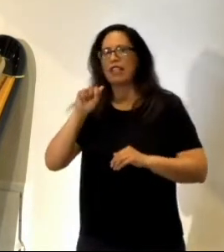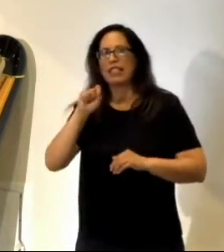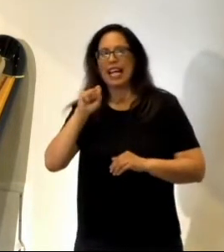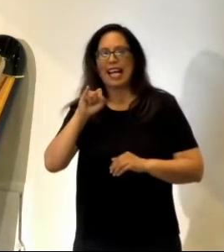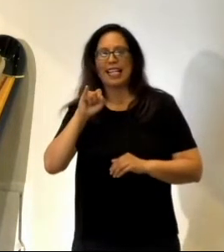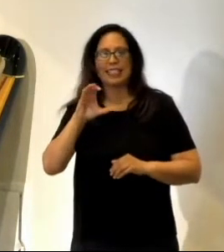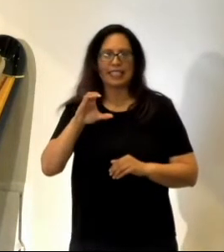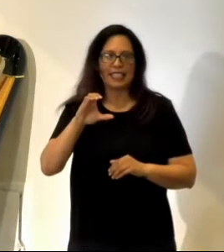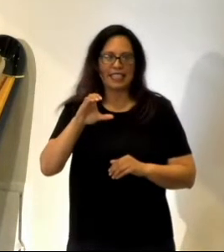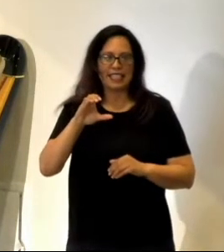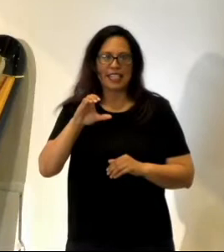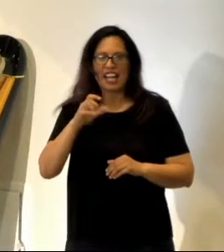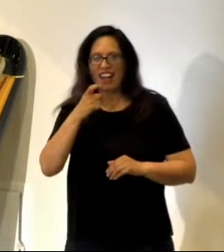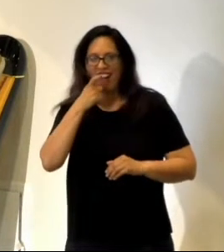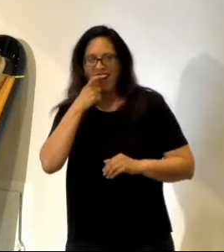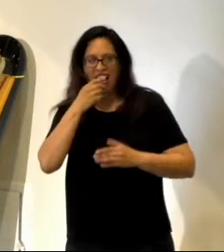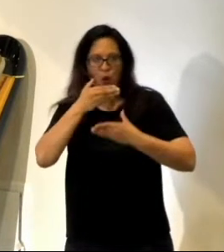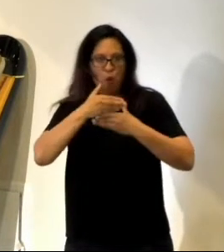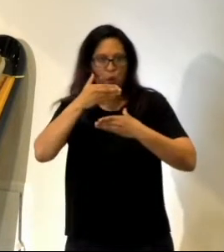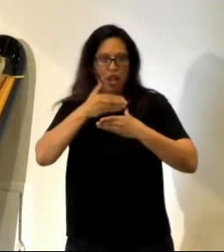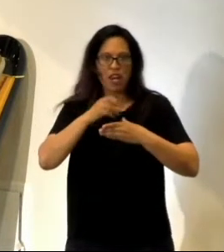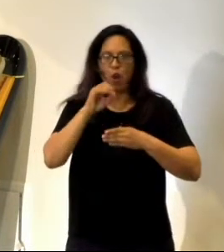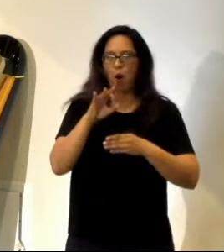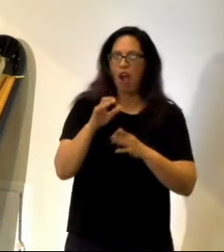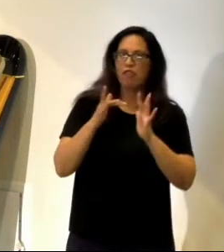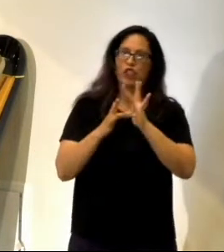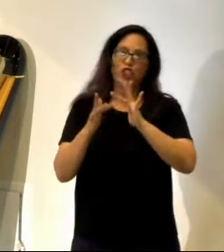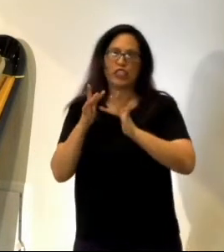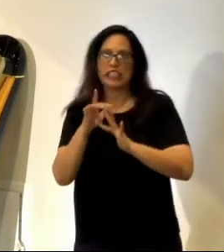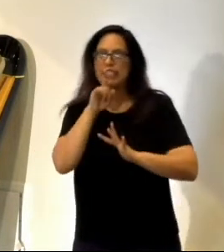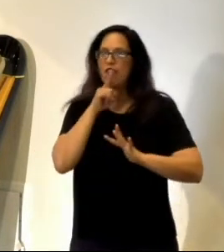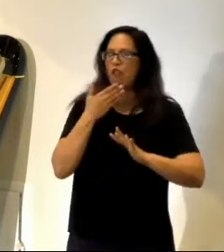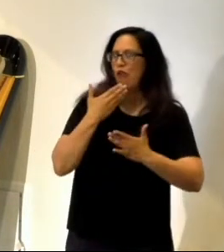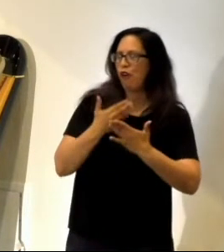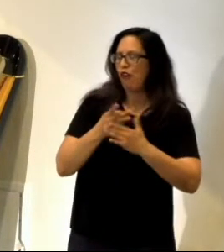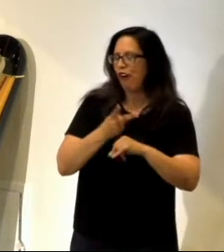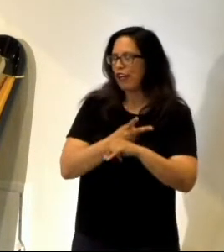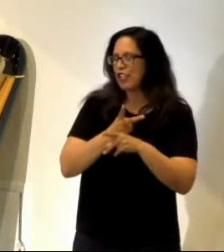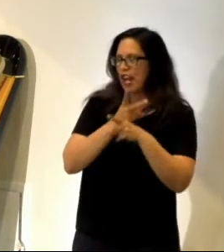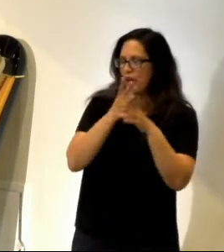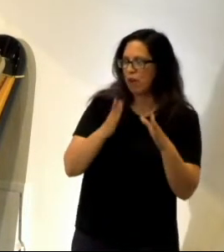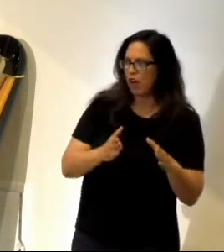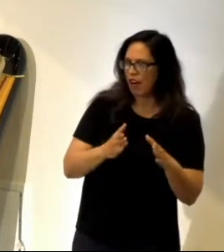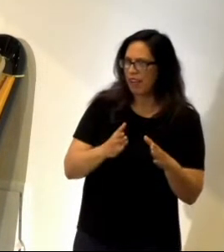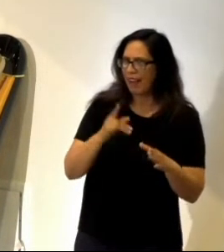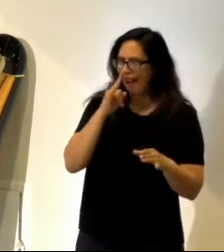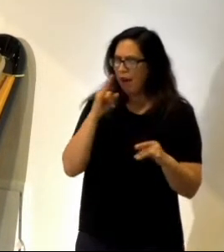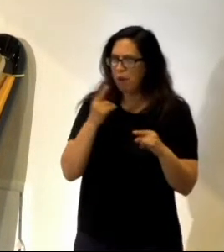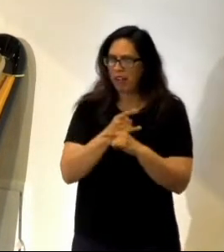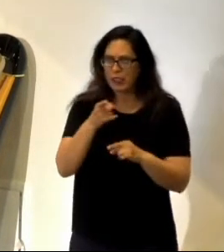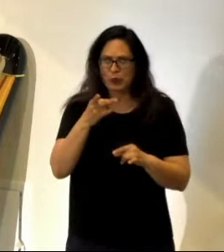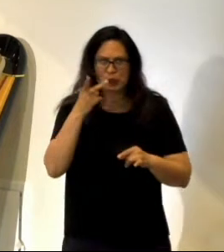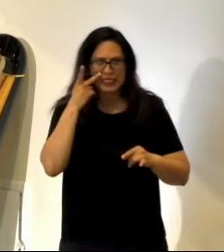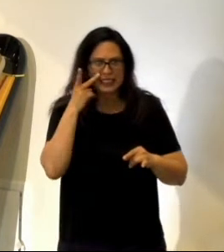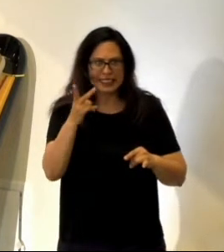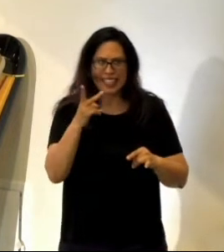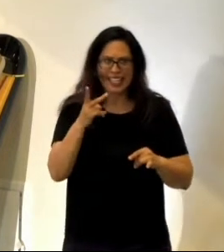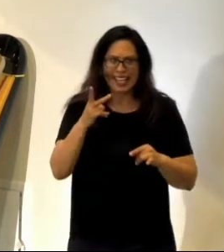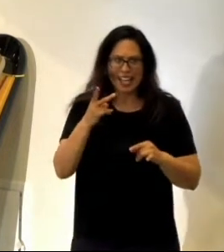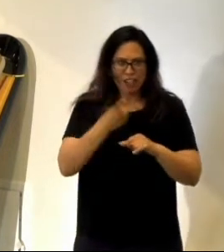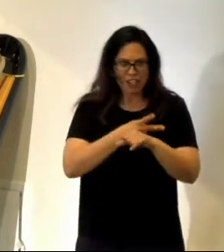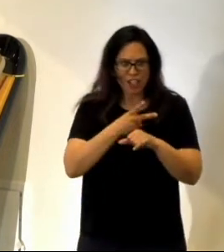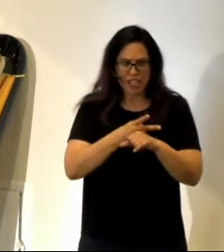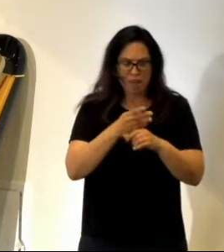window of, like, Jesus is the good shepherd. Ironically, also, you see the sheep over here are perfectly divided into, like,